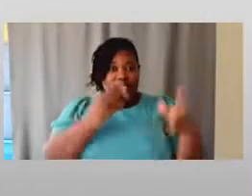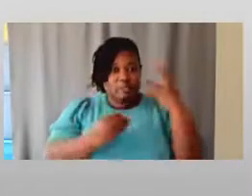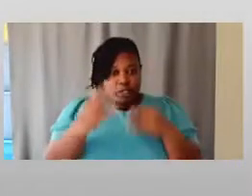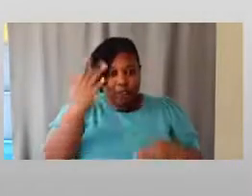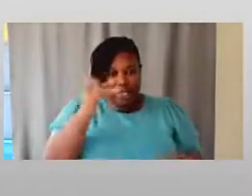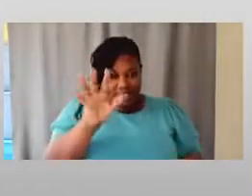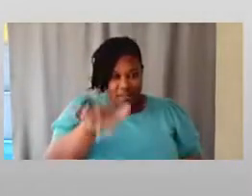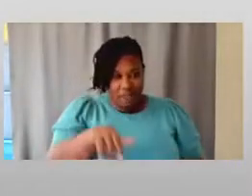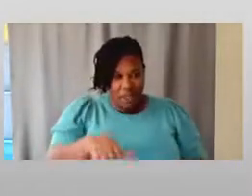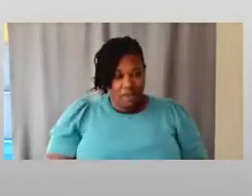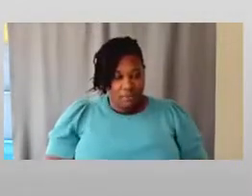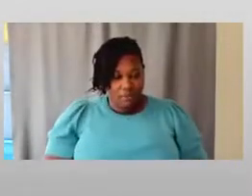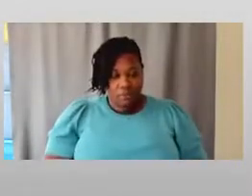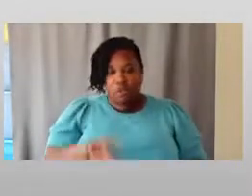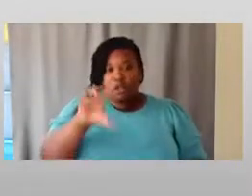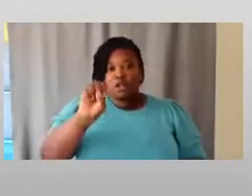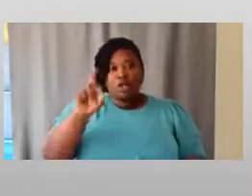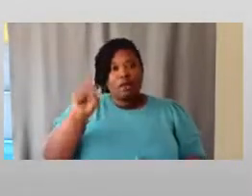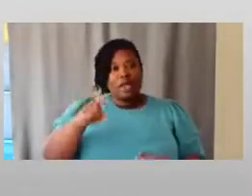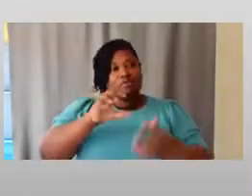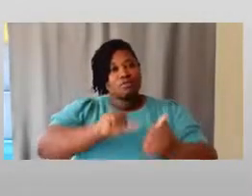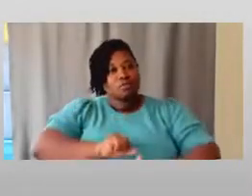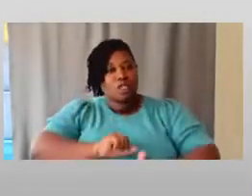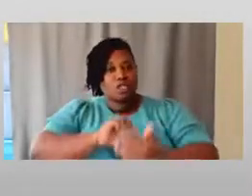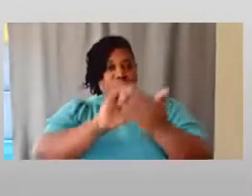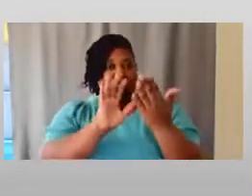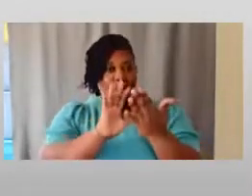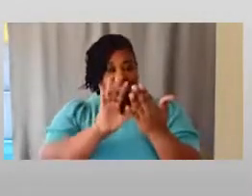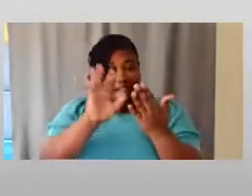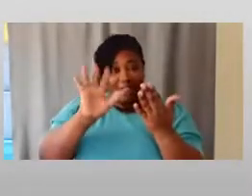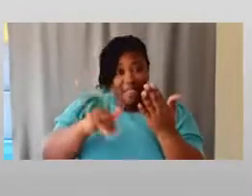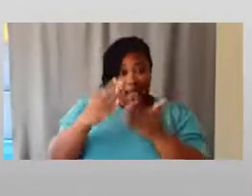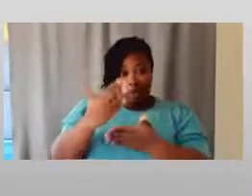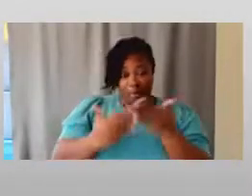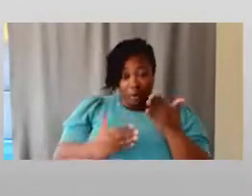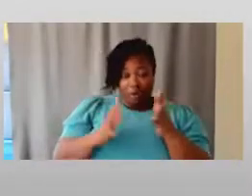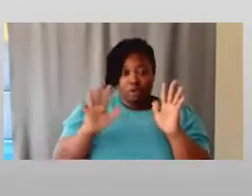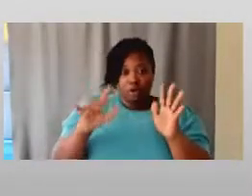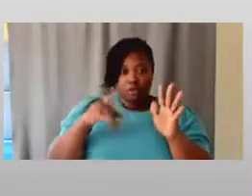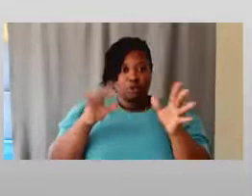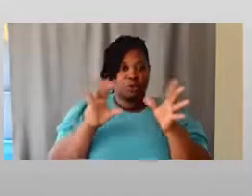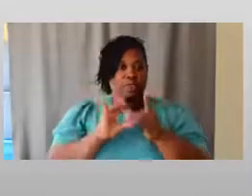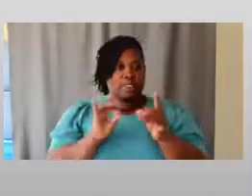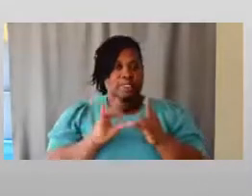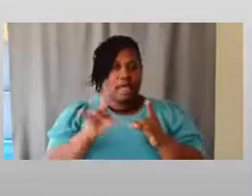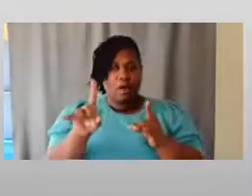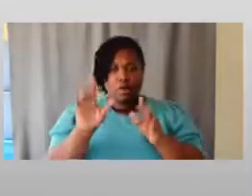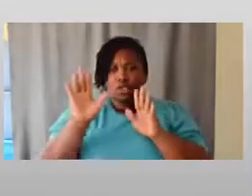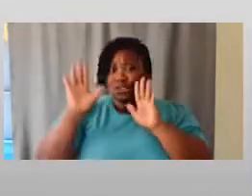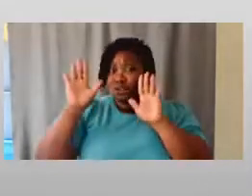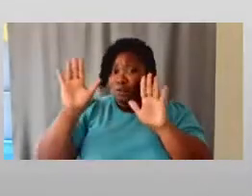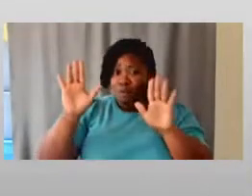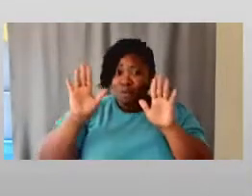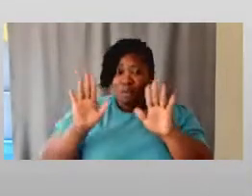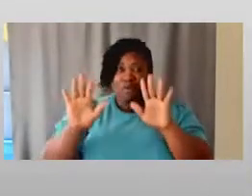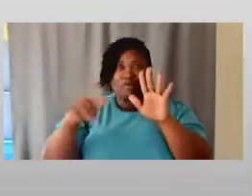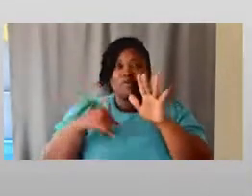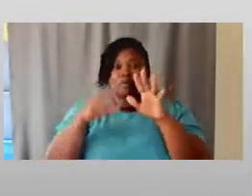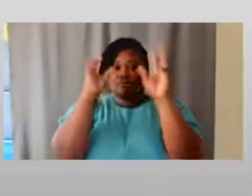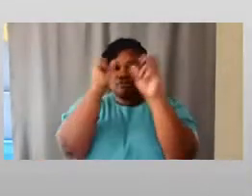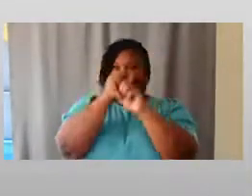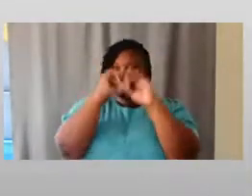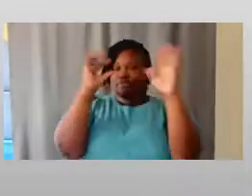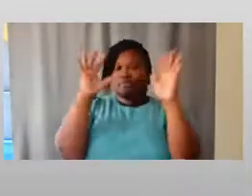that. And so we need to then address the intersectionality component to say, you know, there's a wonderful image that one of my colleagues, Dr.